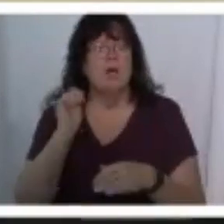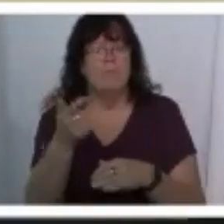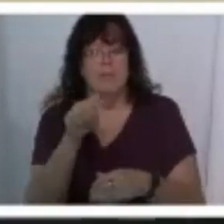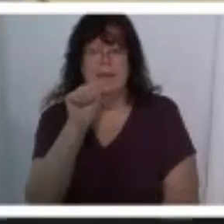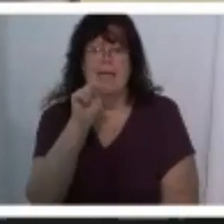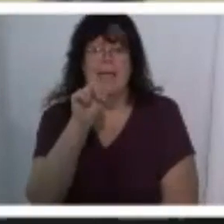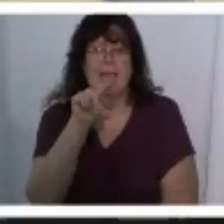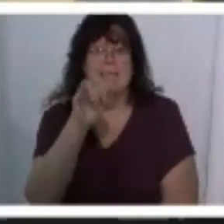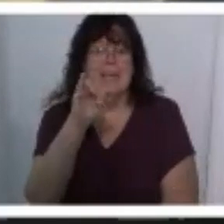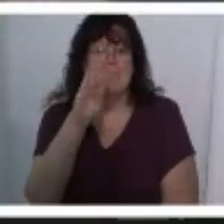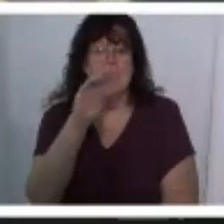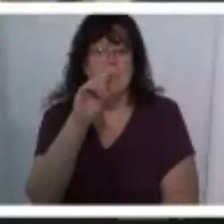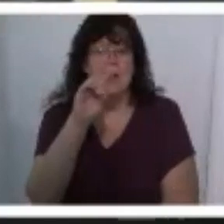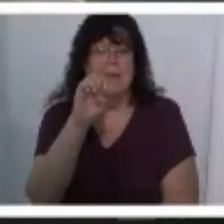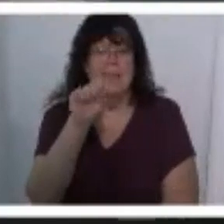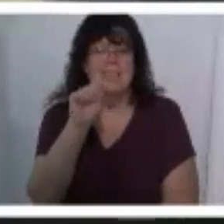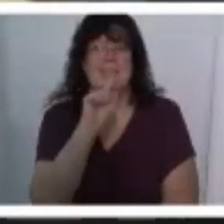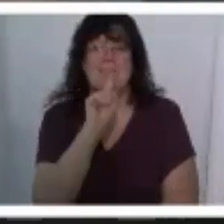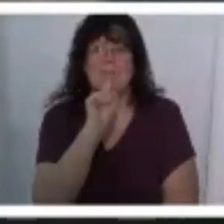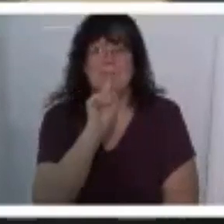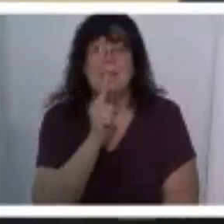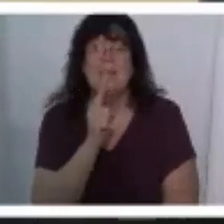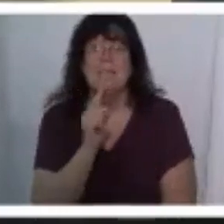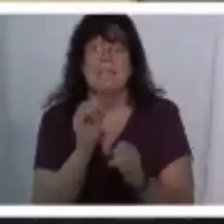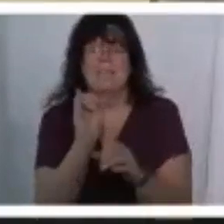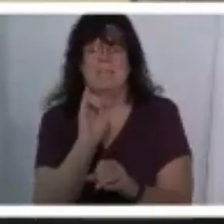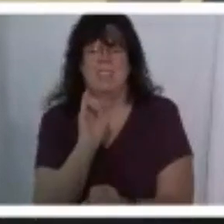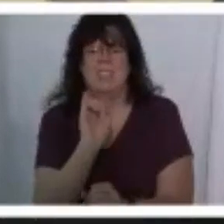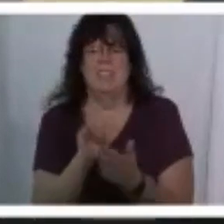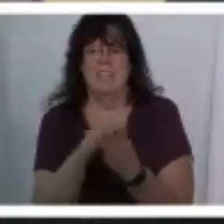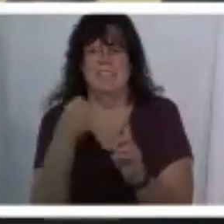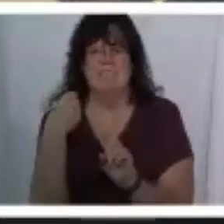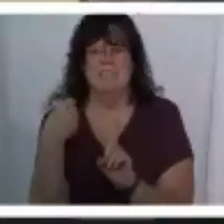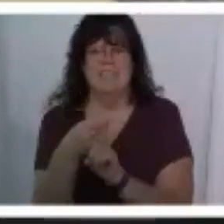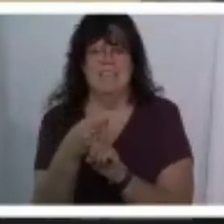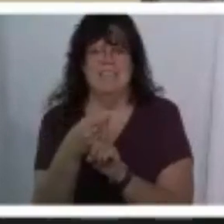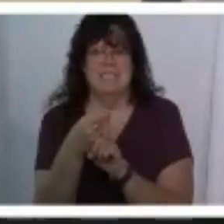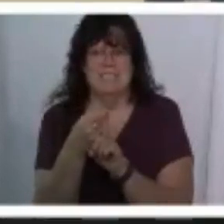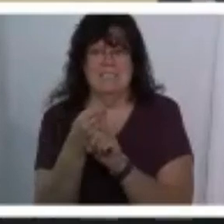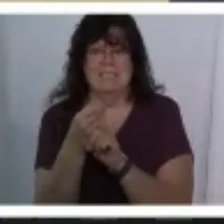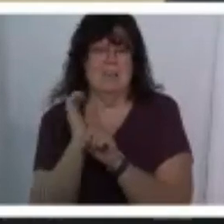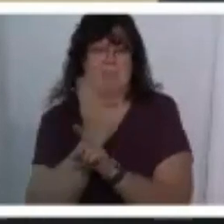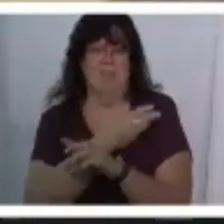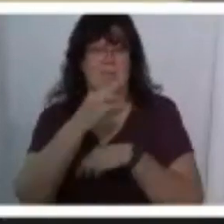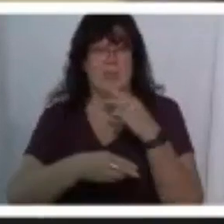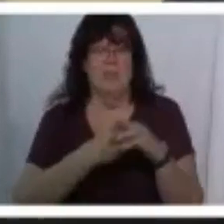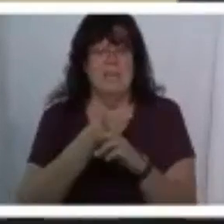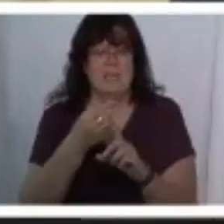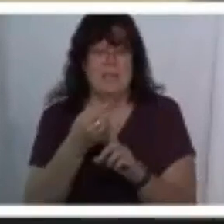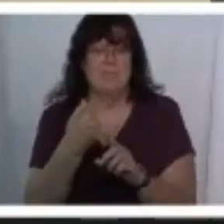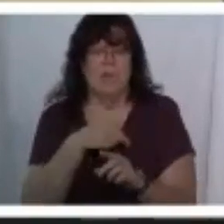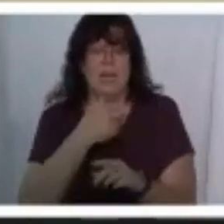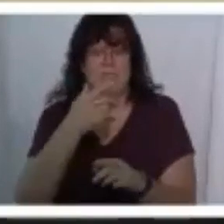to the literal literal infection that has kind of hit us we had a we have a pandemic still going on and it's hit us